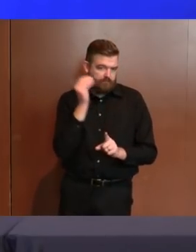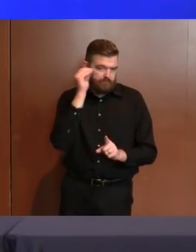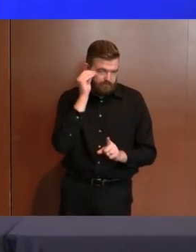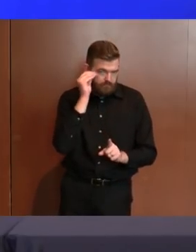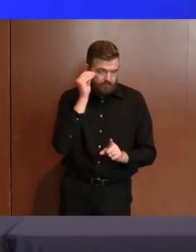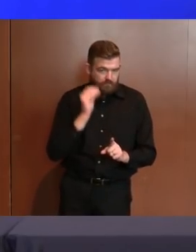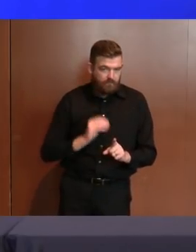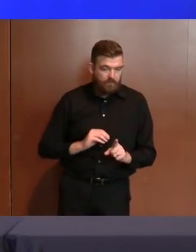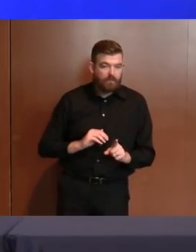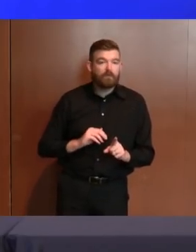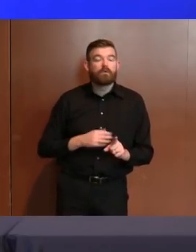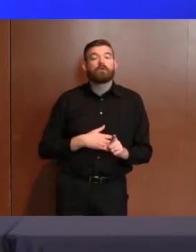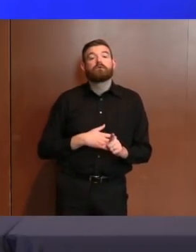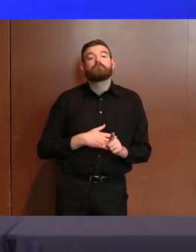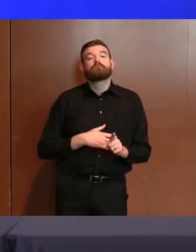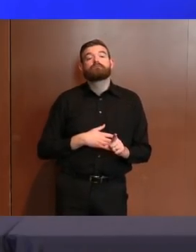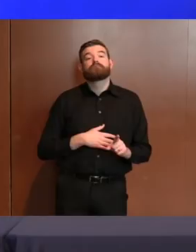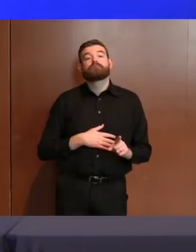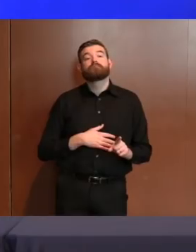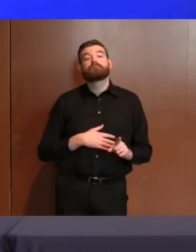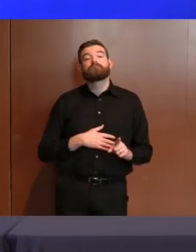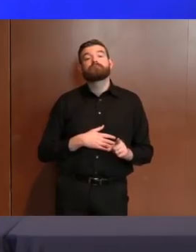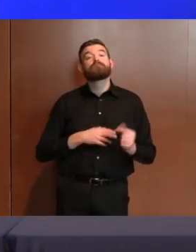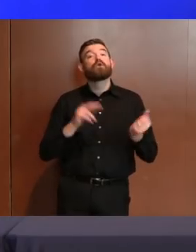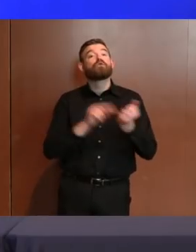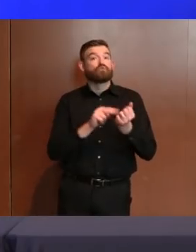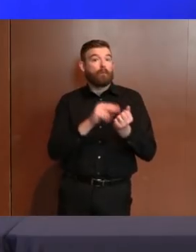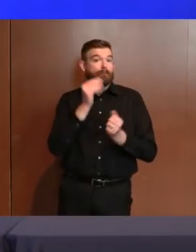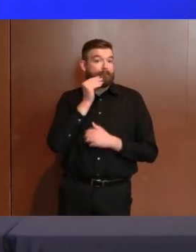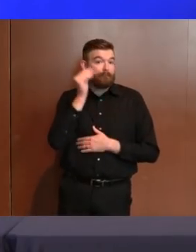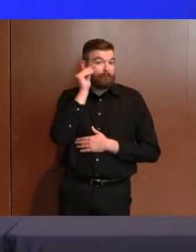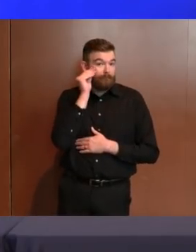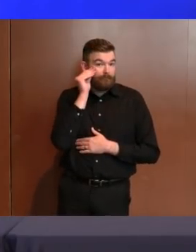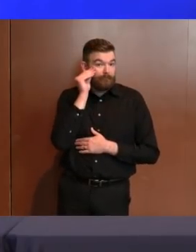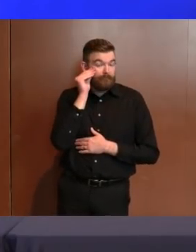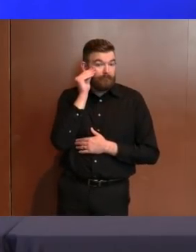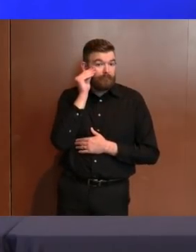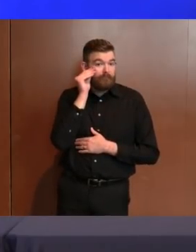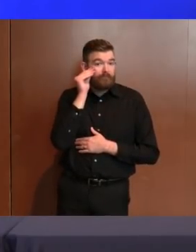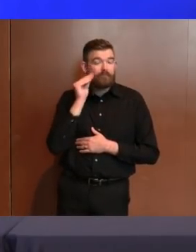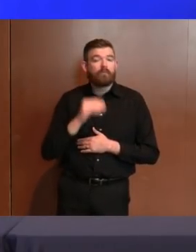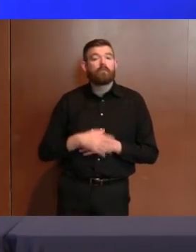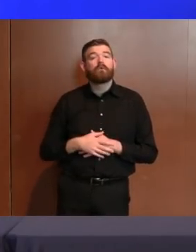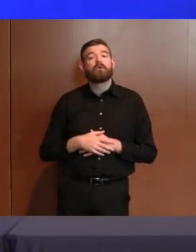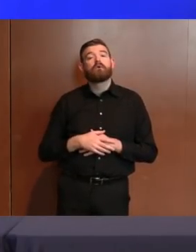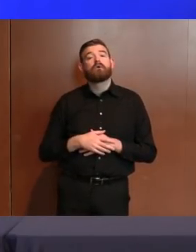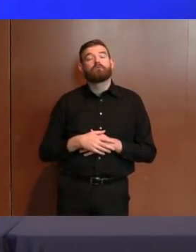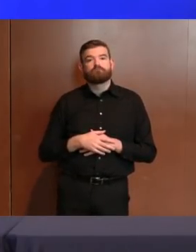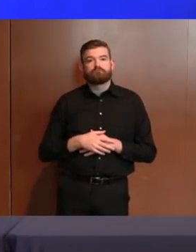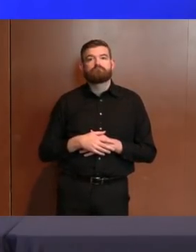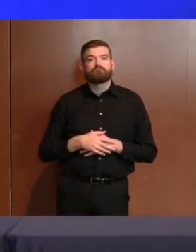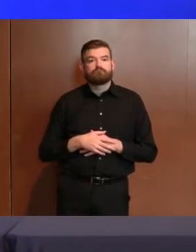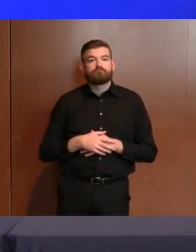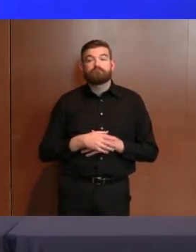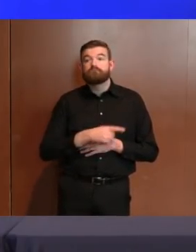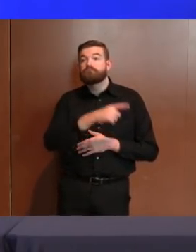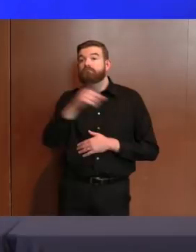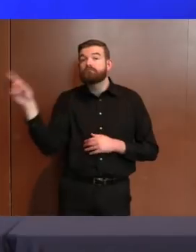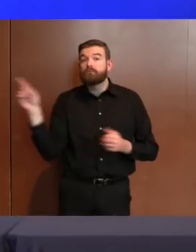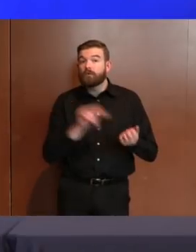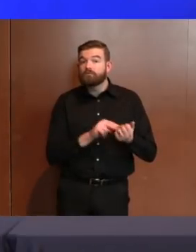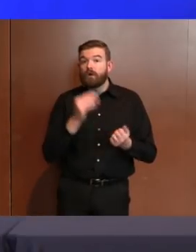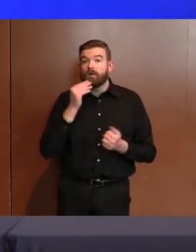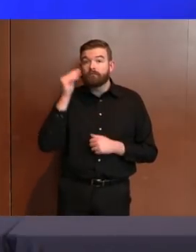The notification on long-term care facilities, I just want to repeat, we mean business on that, right? If the facilities